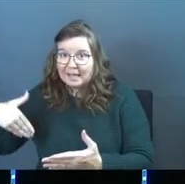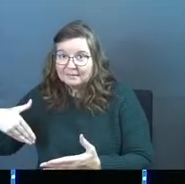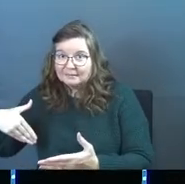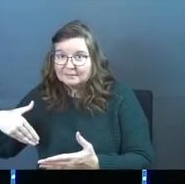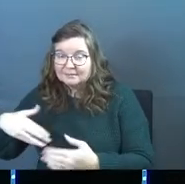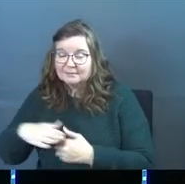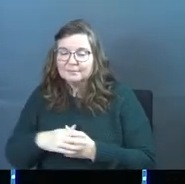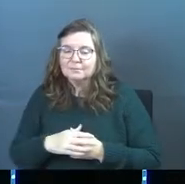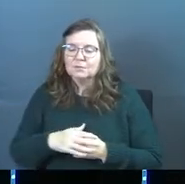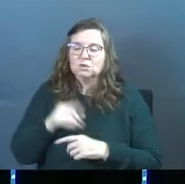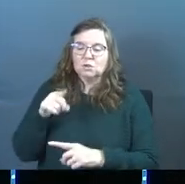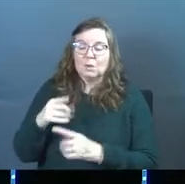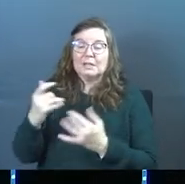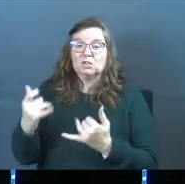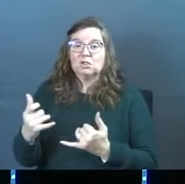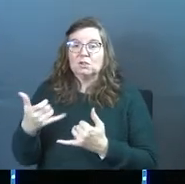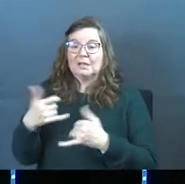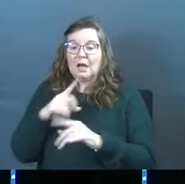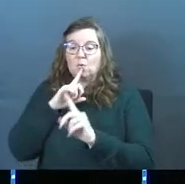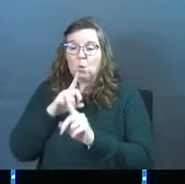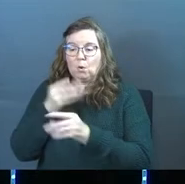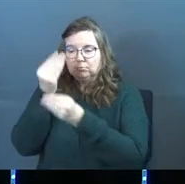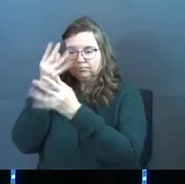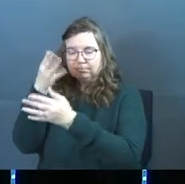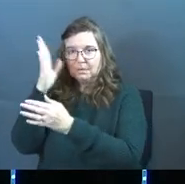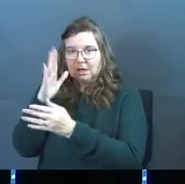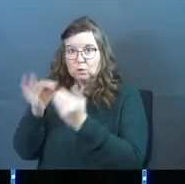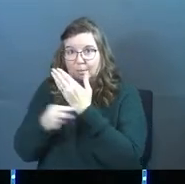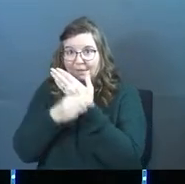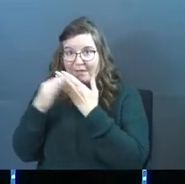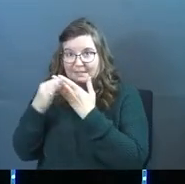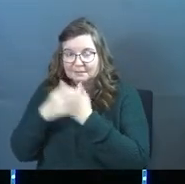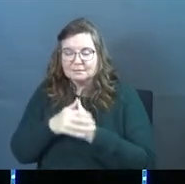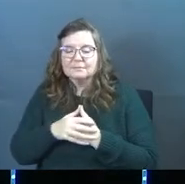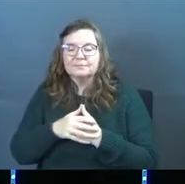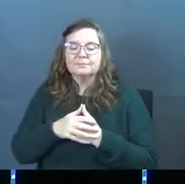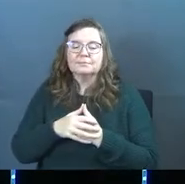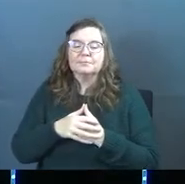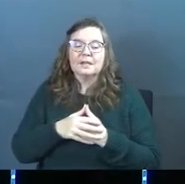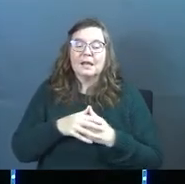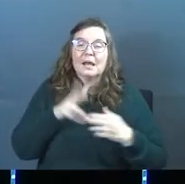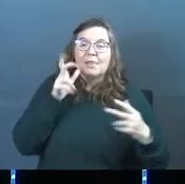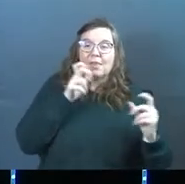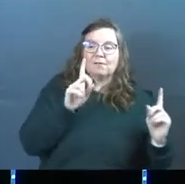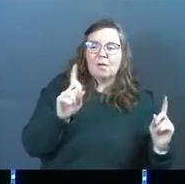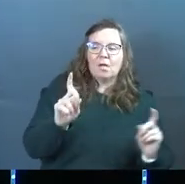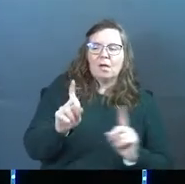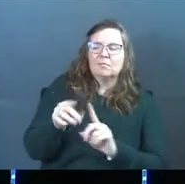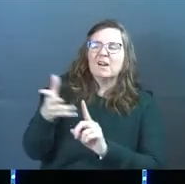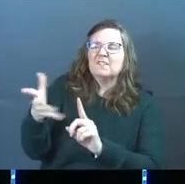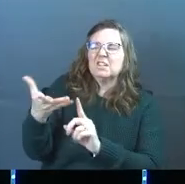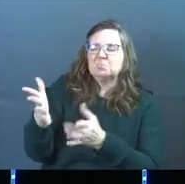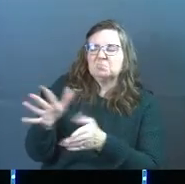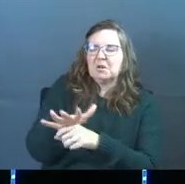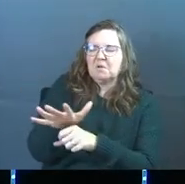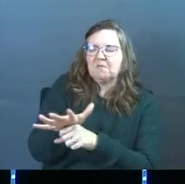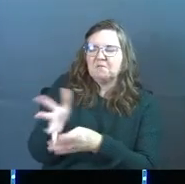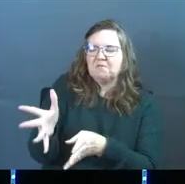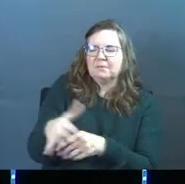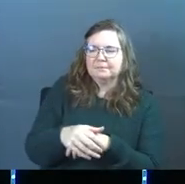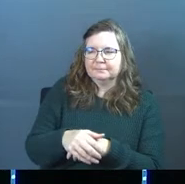yet. So he is currently under orders from God to be fasting. And the devil comes in and says, you've done enough.